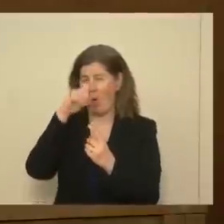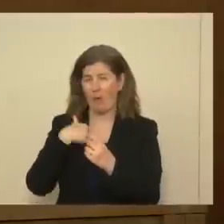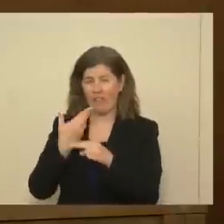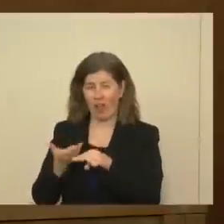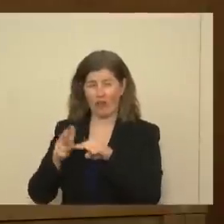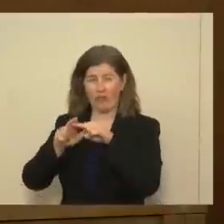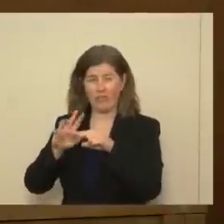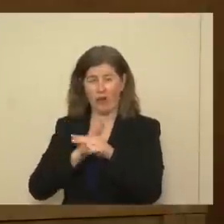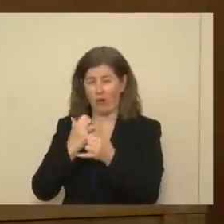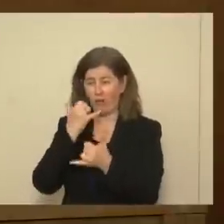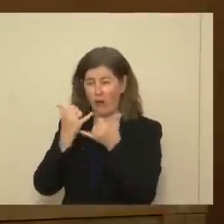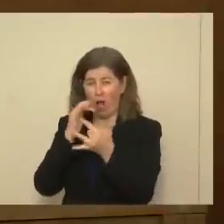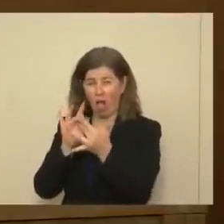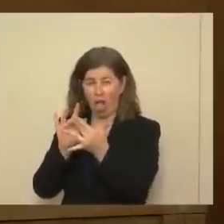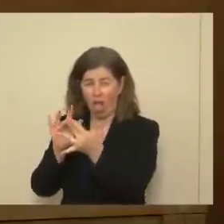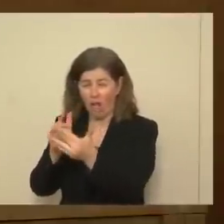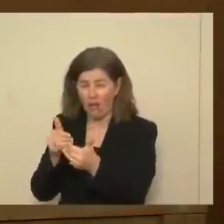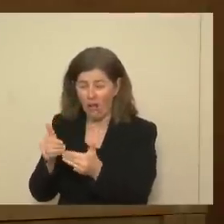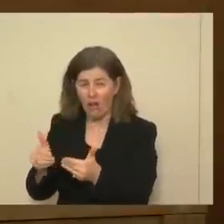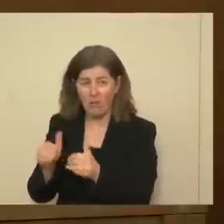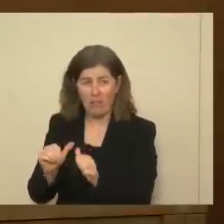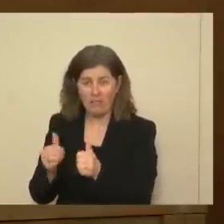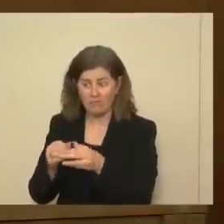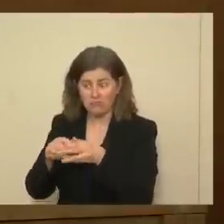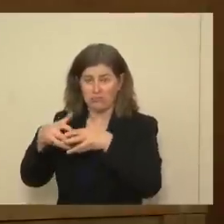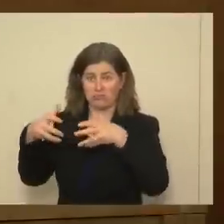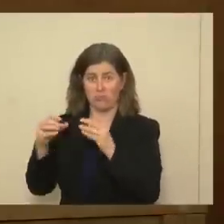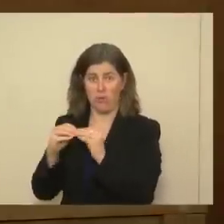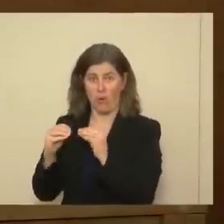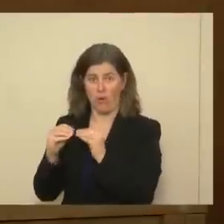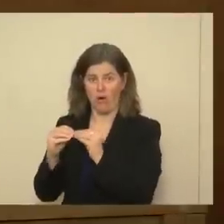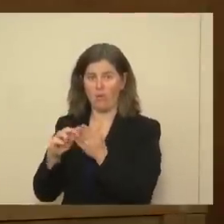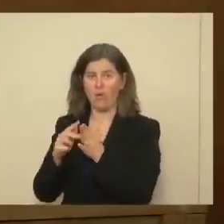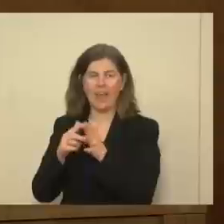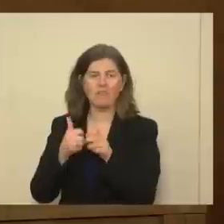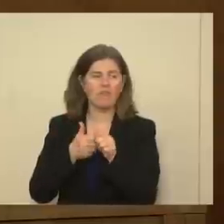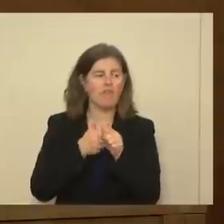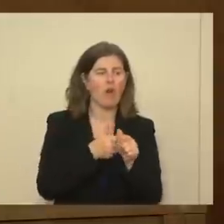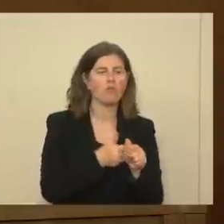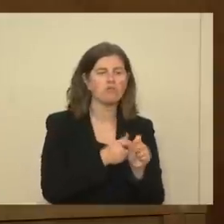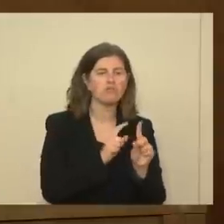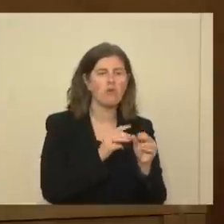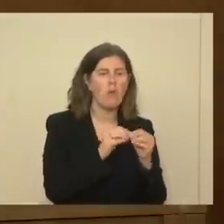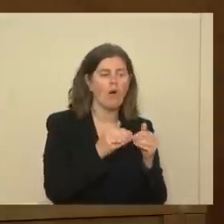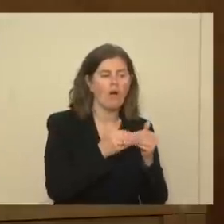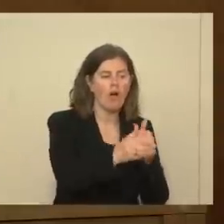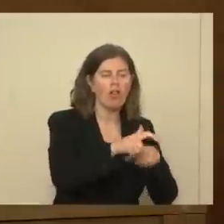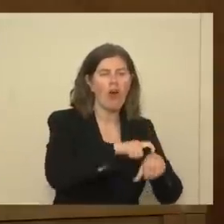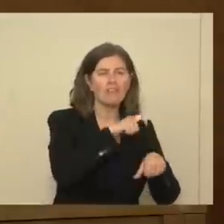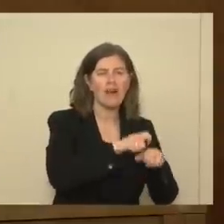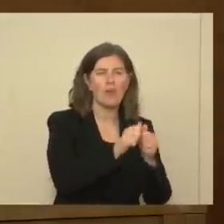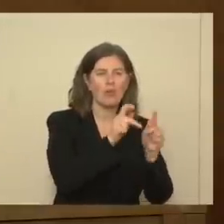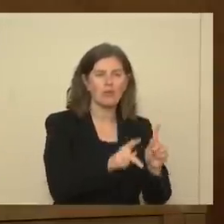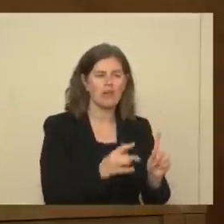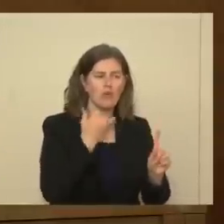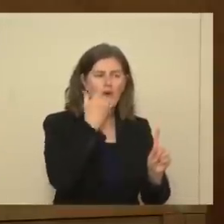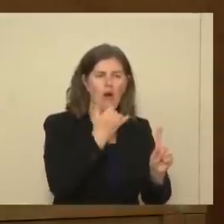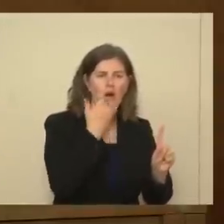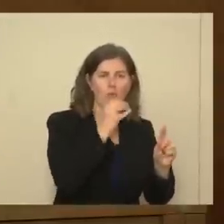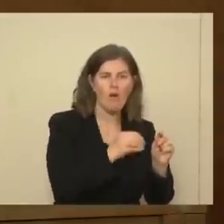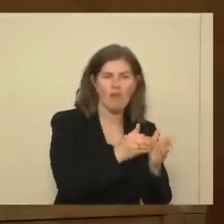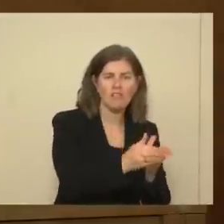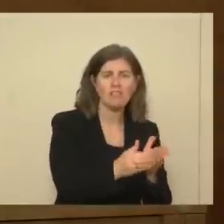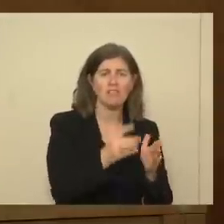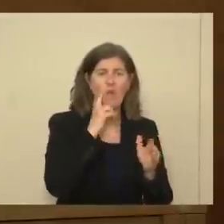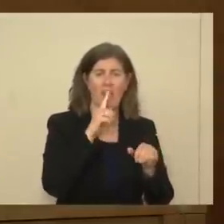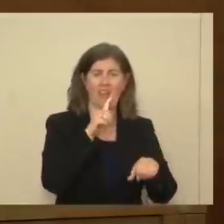contact tracing capacity, we've had an ability to follow people longer into their illness. I said earlier that the